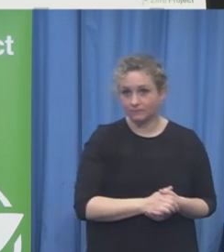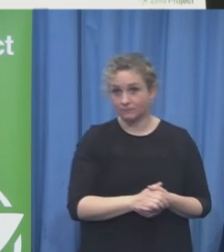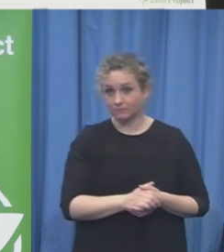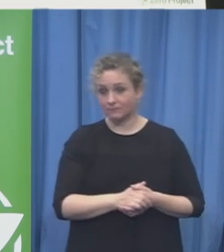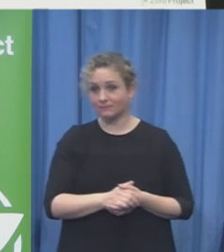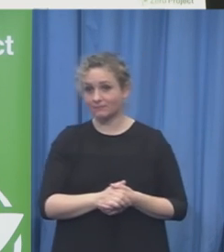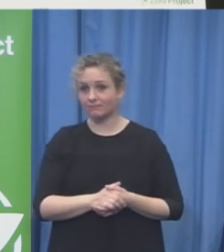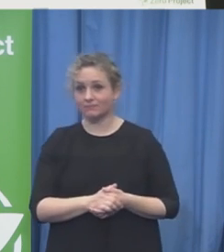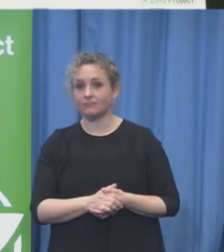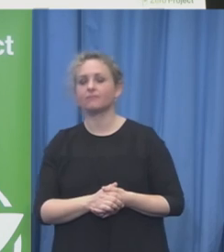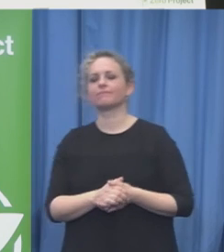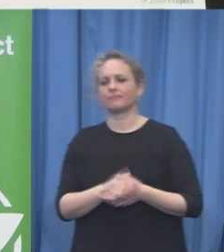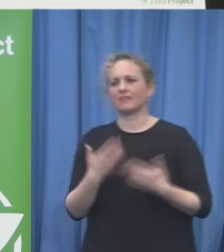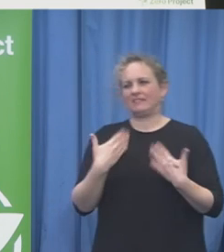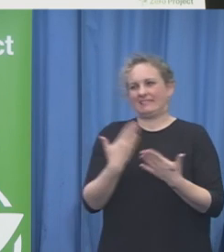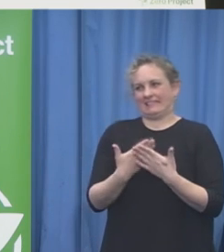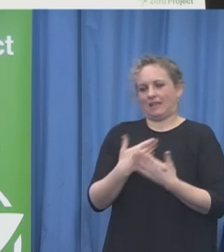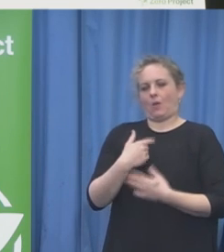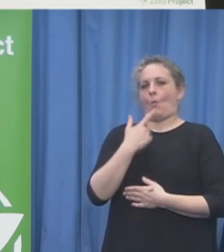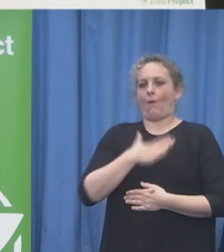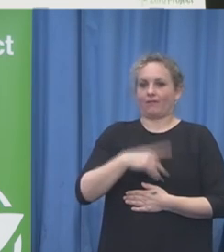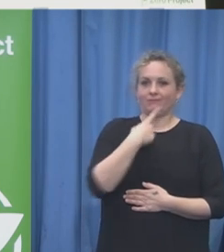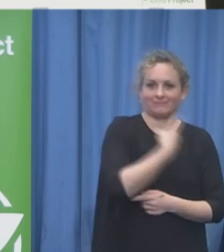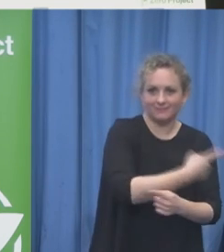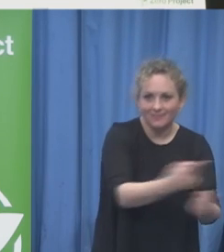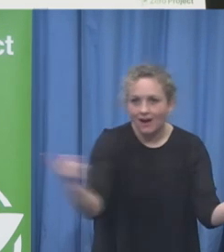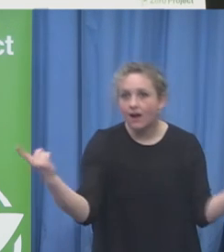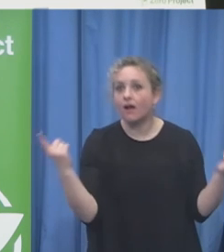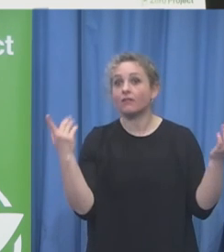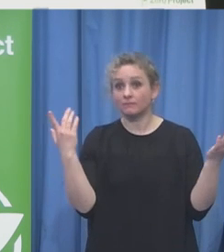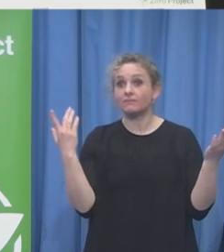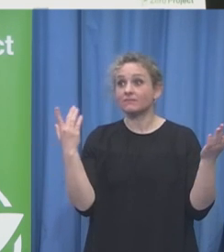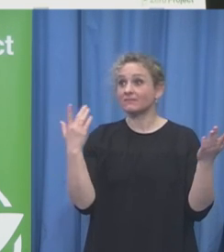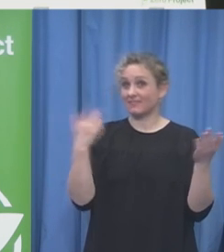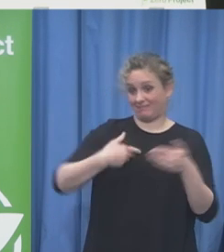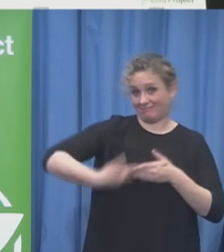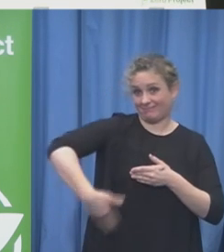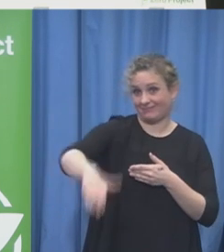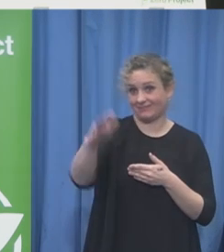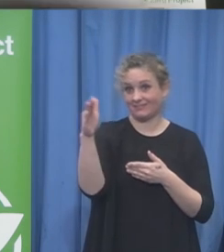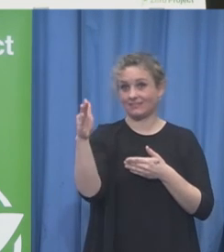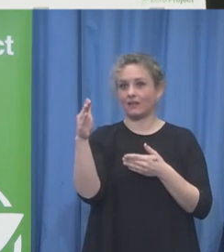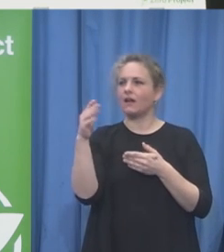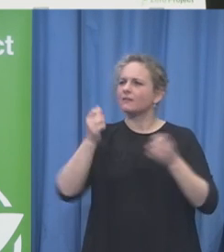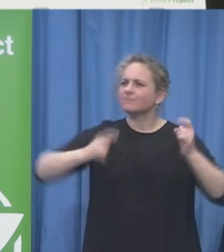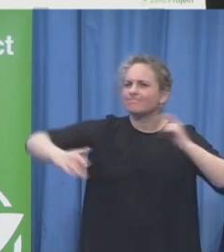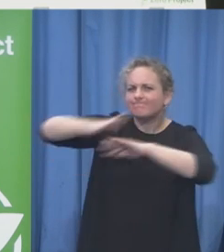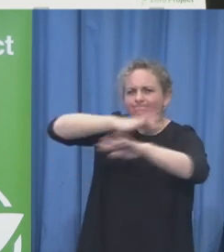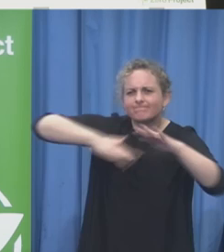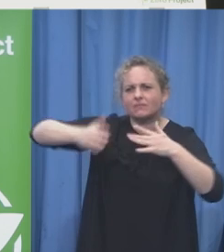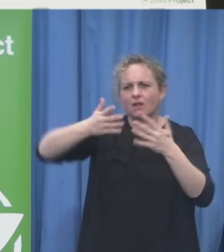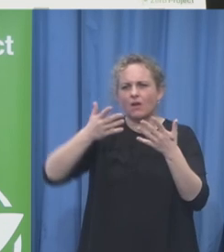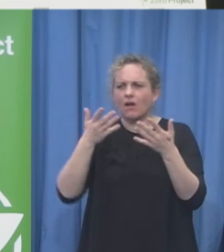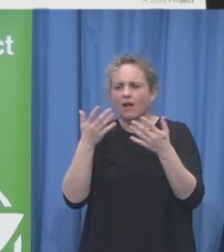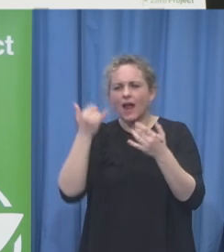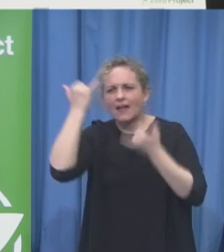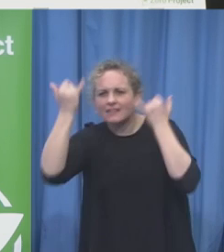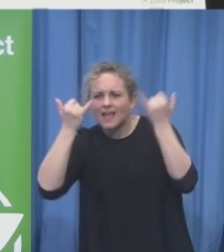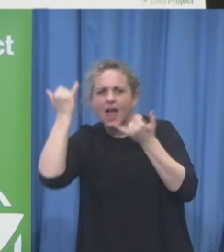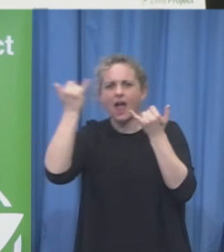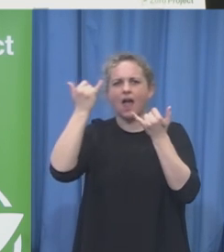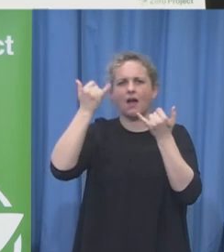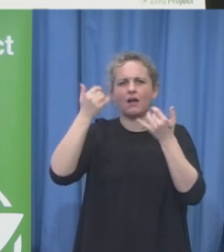enjoy yourself, inspire and let yourself inspired at the Zero Project Conference 2017